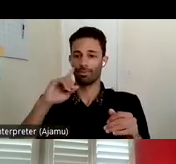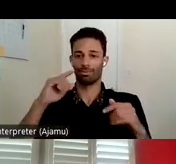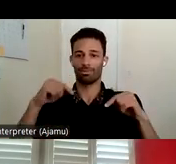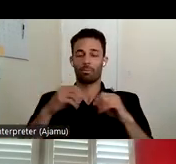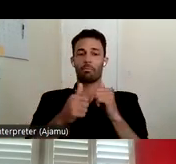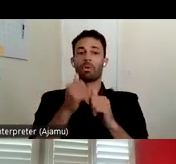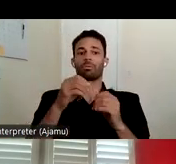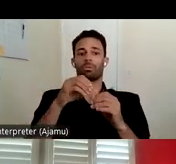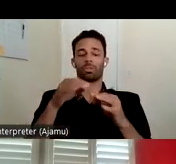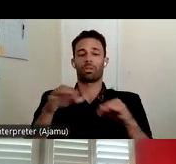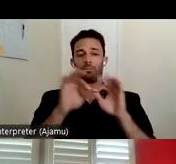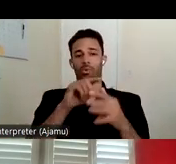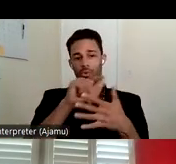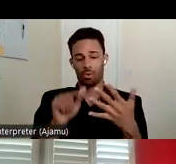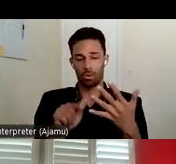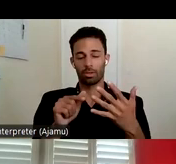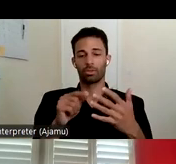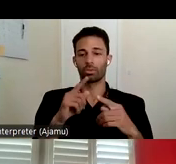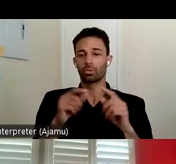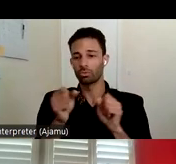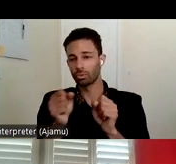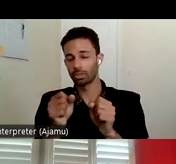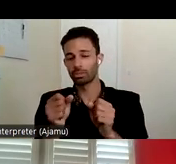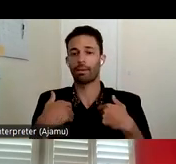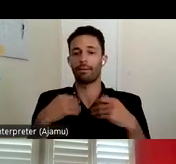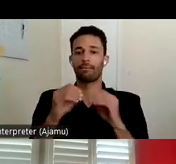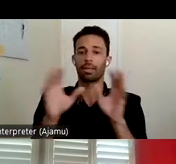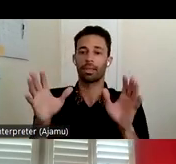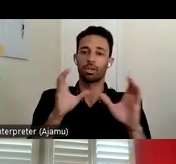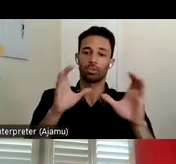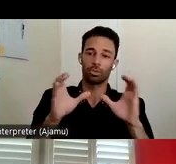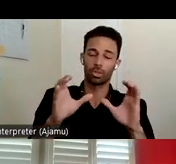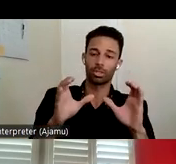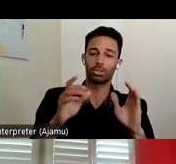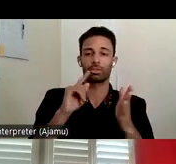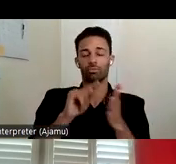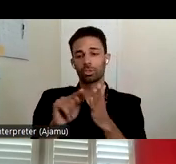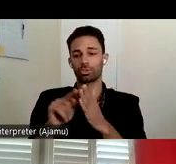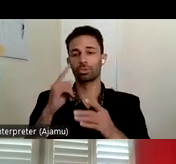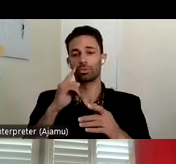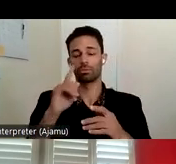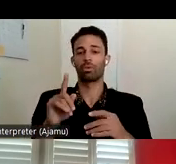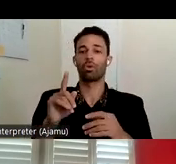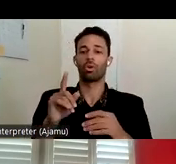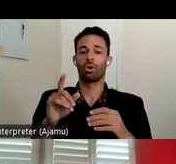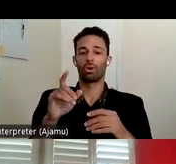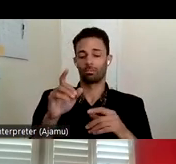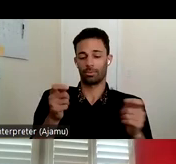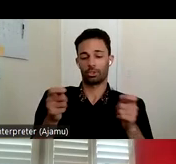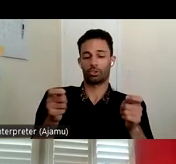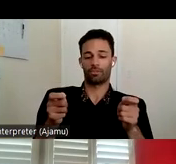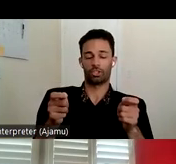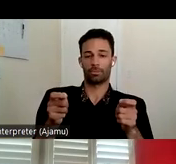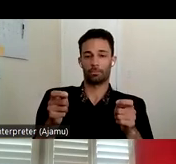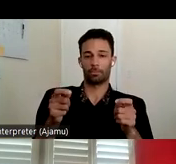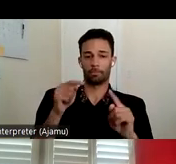strategize um get clearer information and research in areas of conservatorship and also one key thing that i think has um